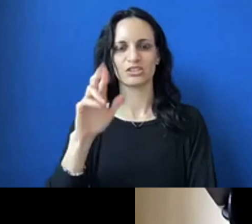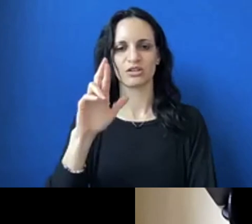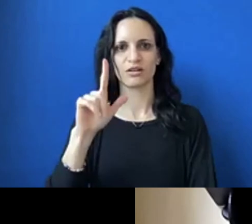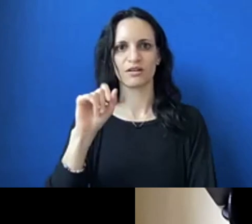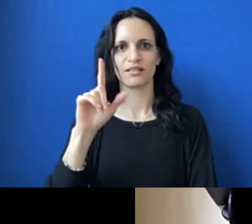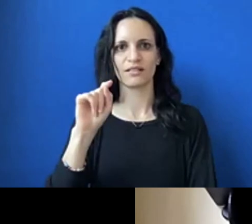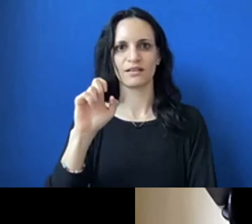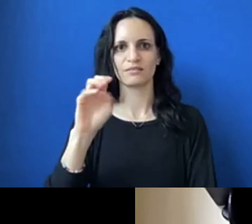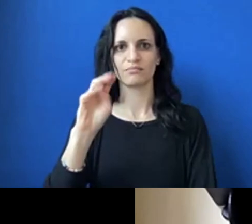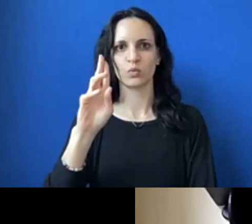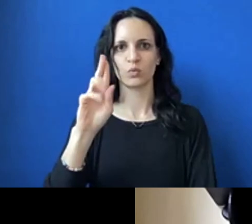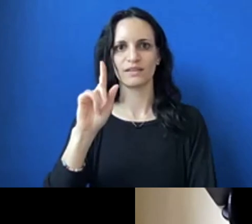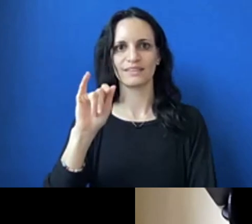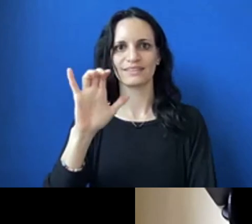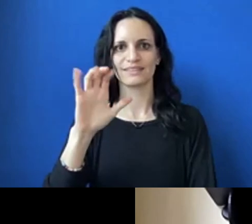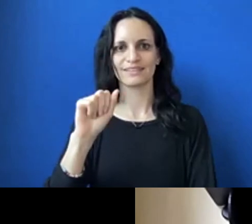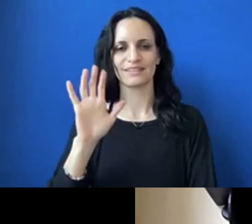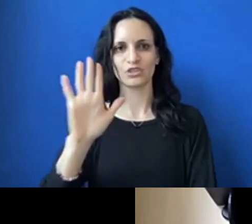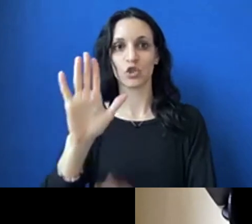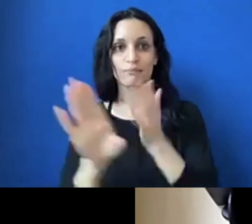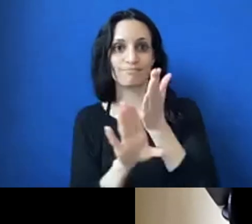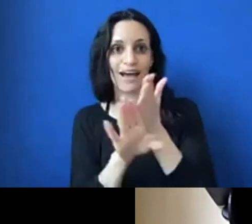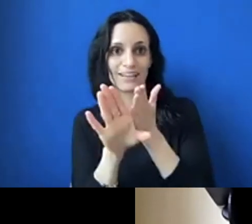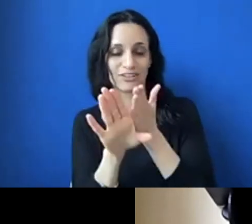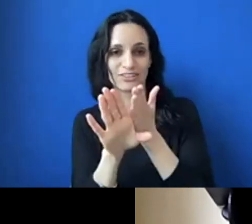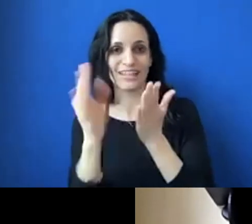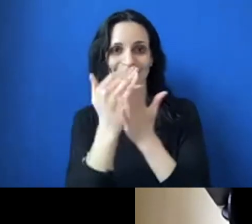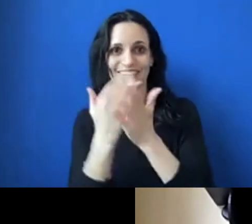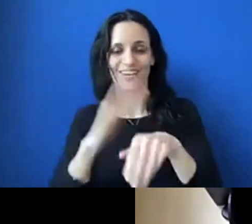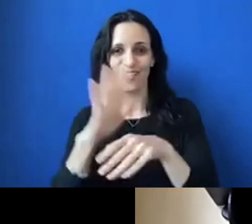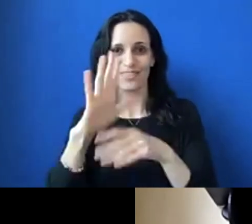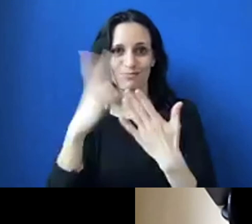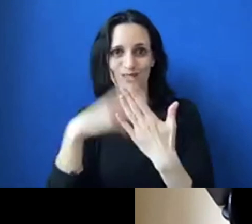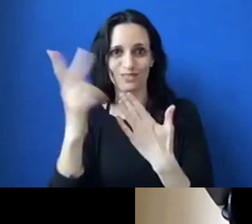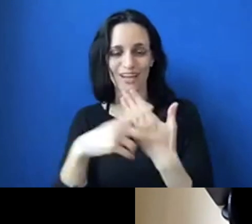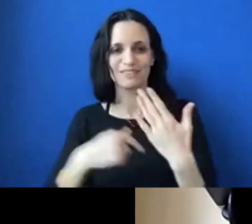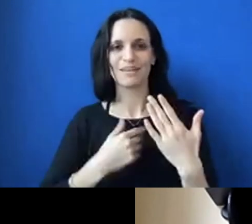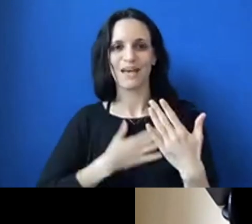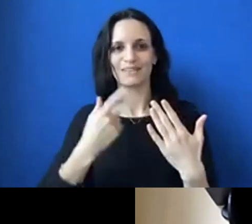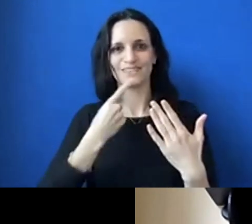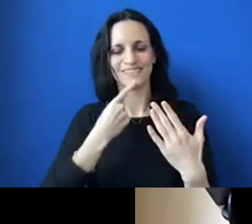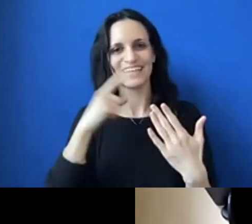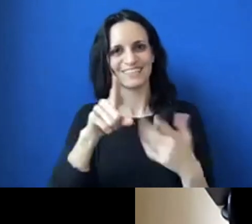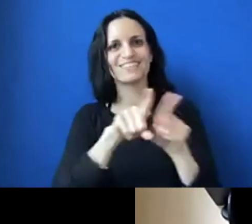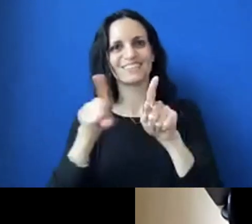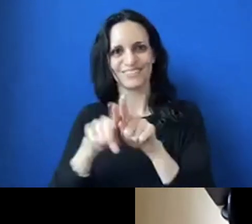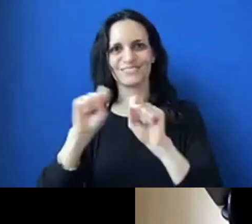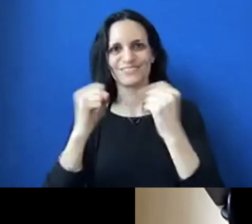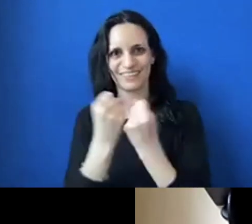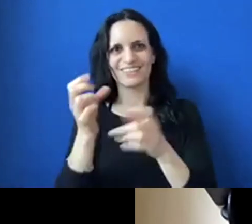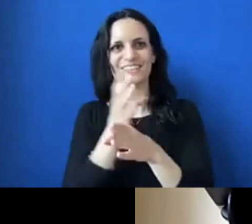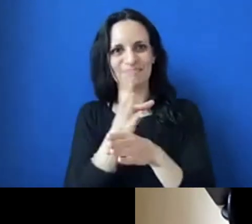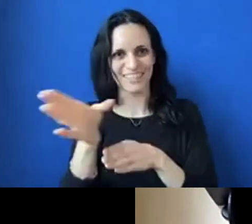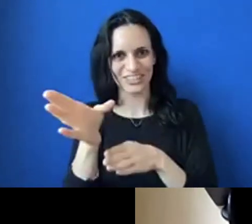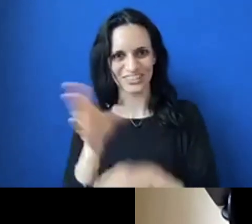who, um, actually it's her minors that are listed on the program. And I am very happy to say she is also a sociology major.